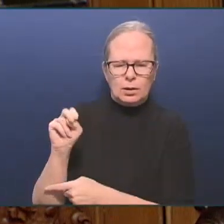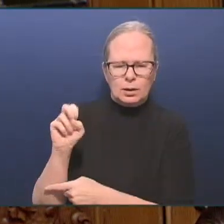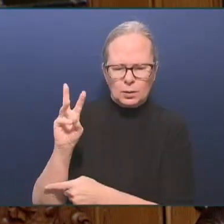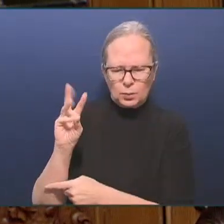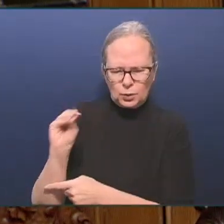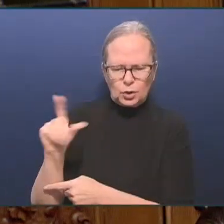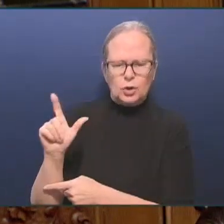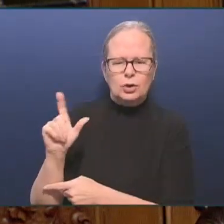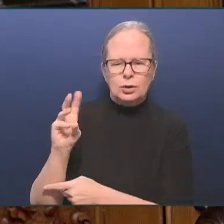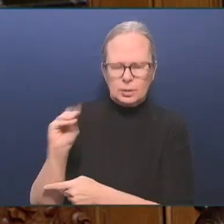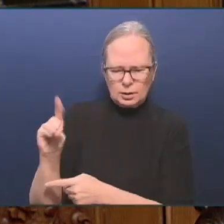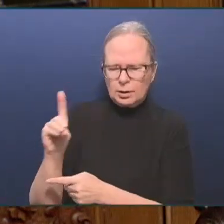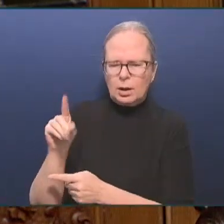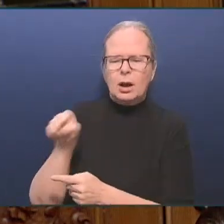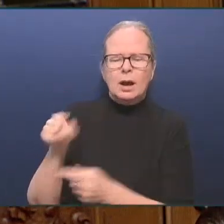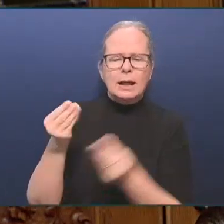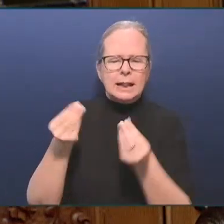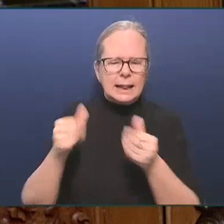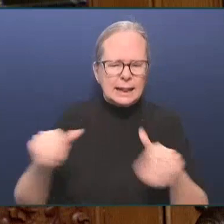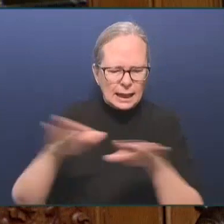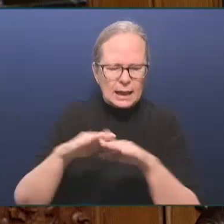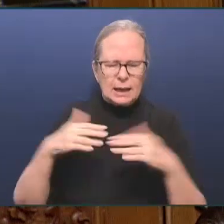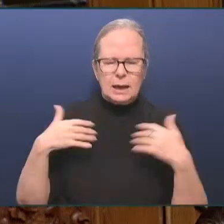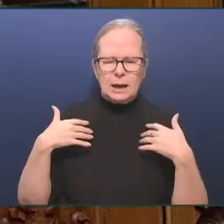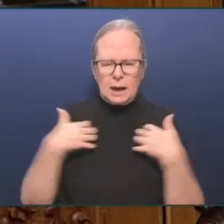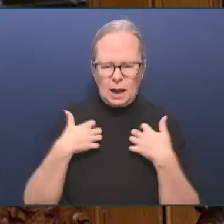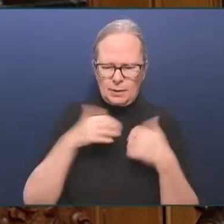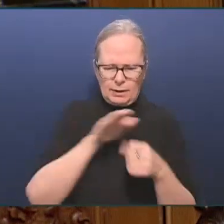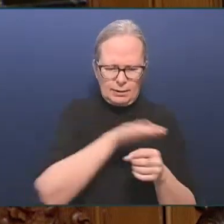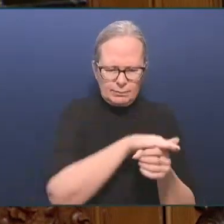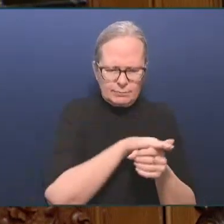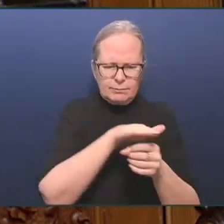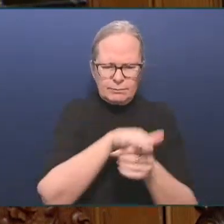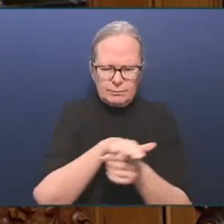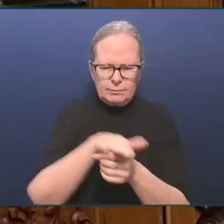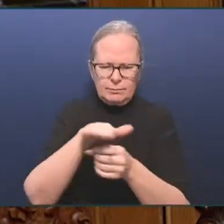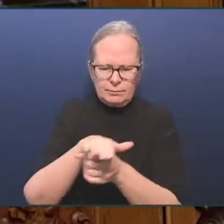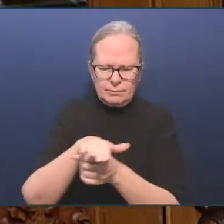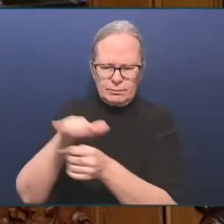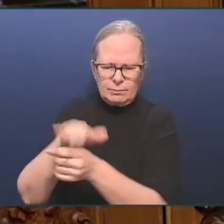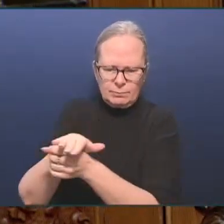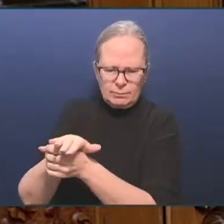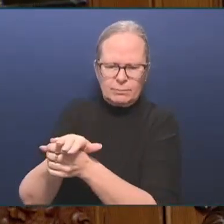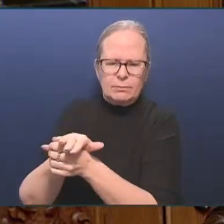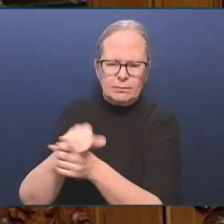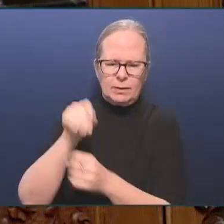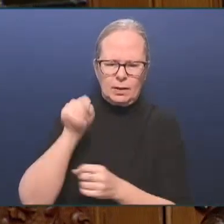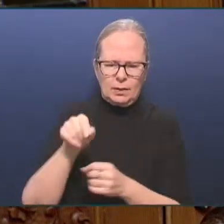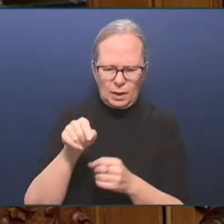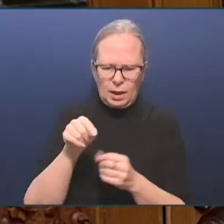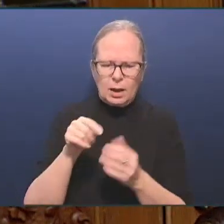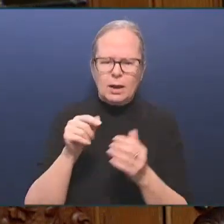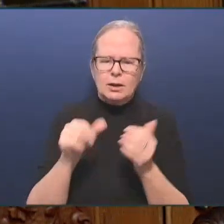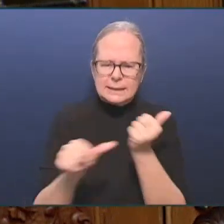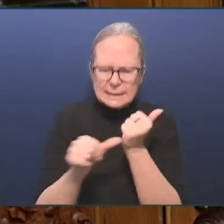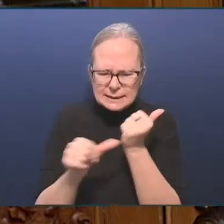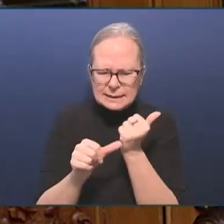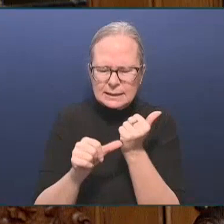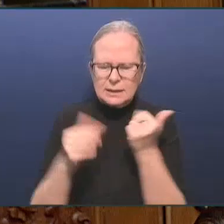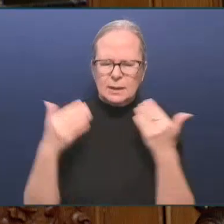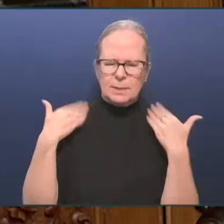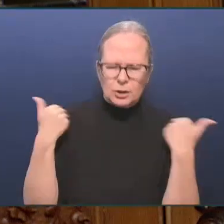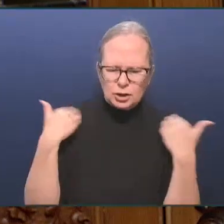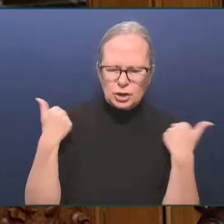I, along with Laurie Hall's Deputy Minister of Water, Land and Resource Stewardship, spoke about the future of B.C.'s watersheds.